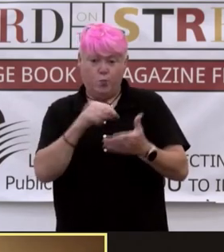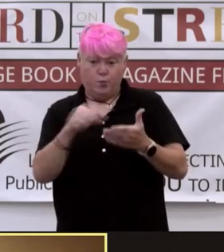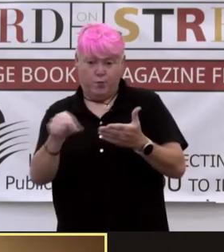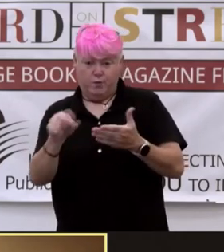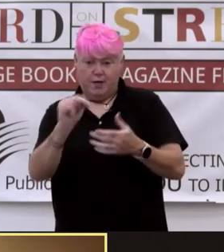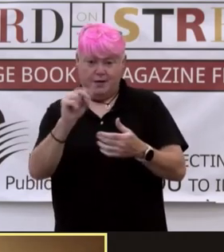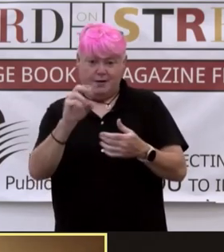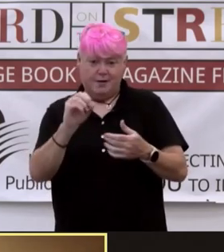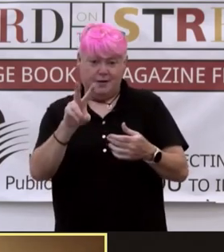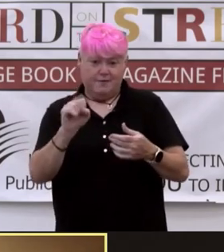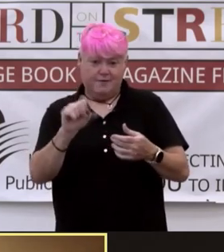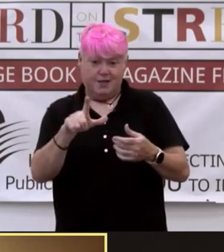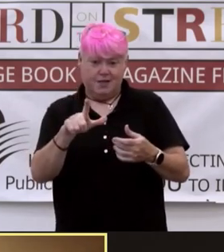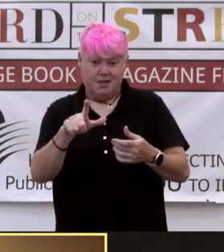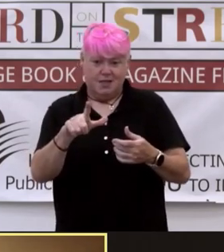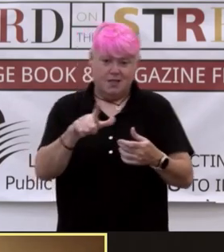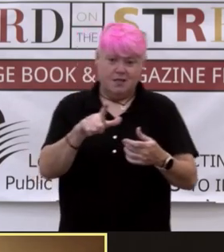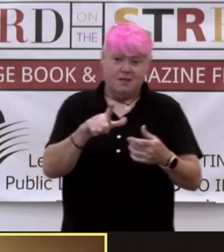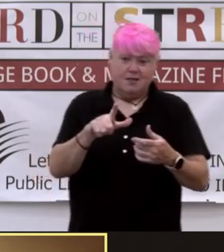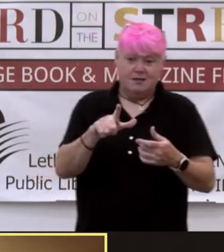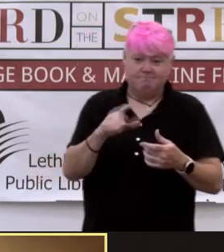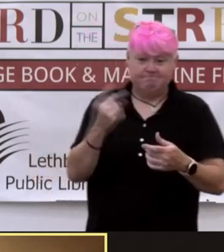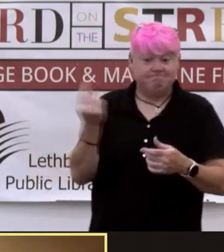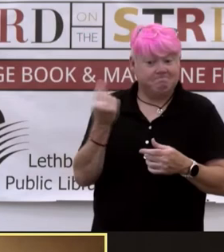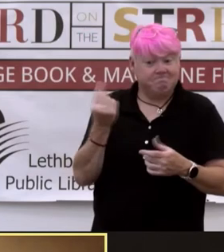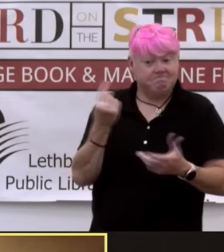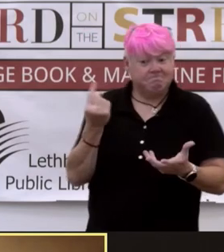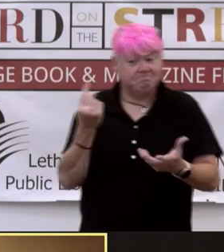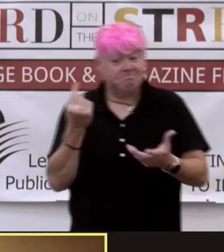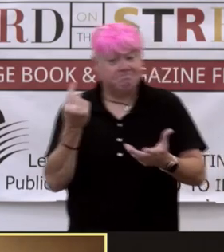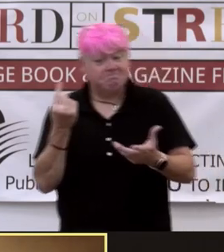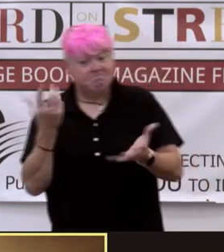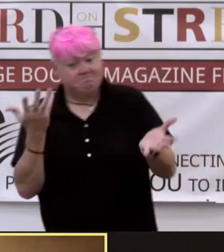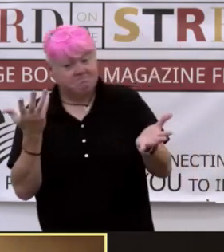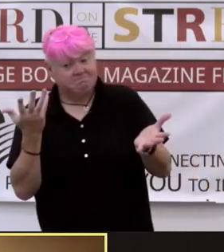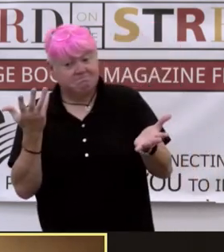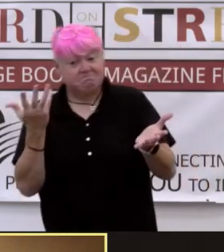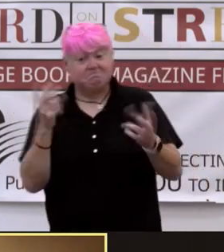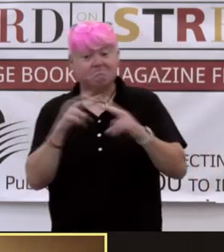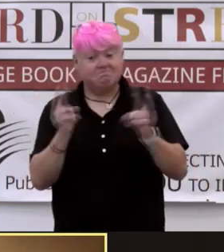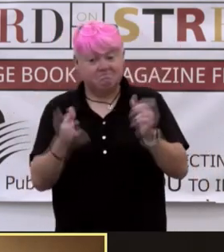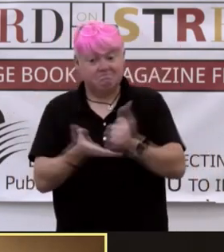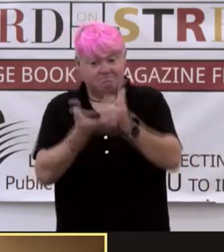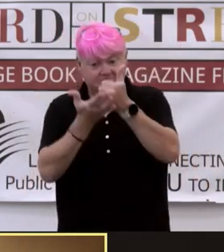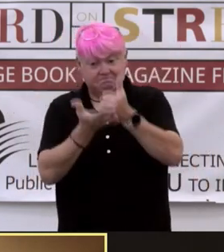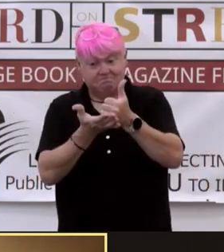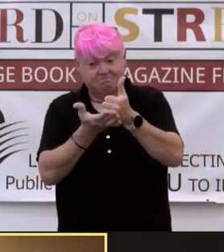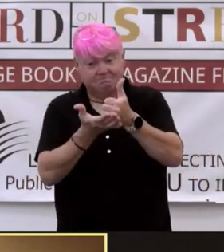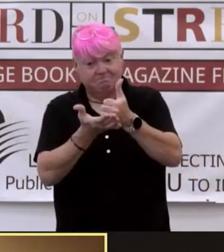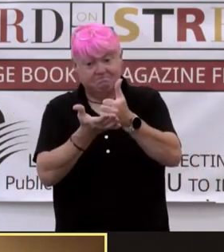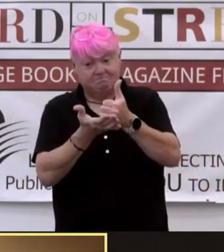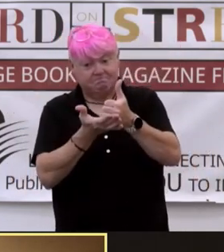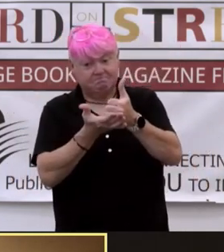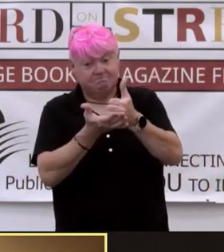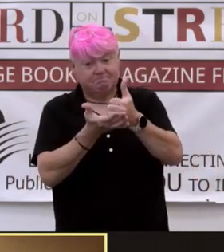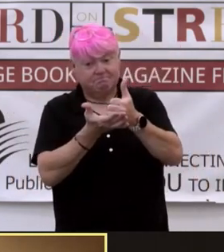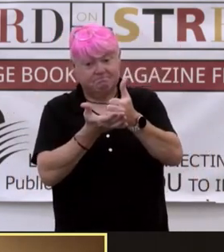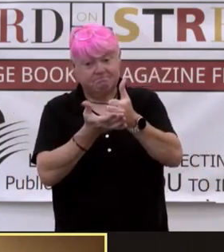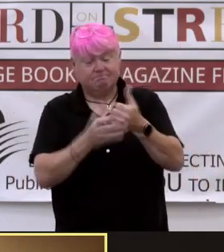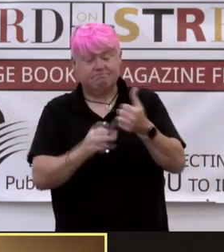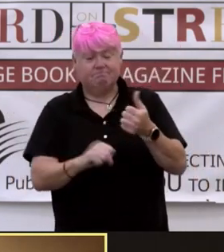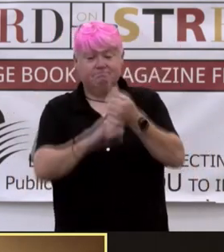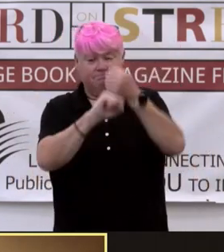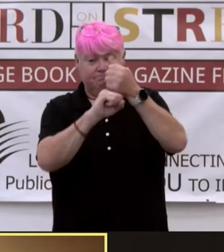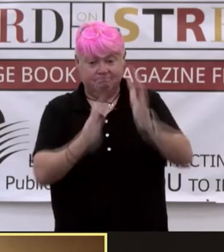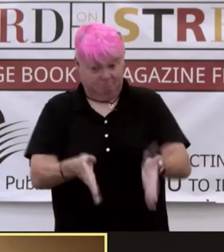a novel under someone's very strict, but very helpful supervision. And